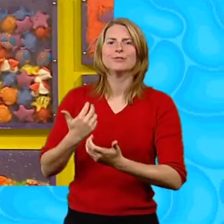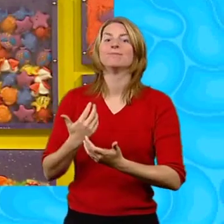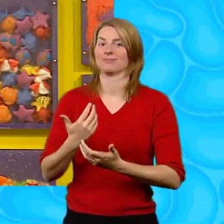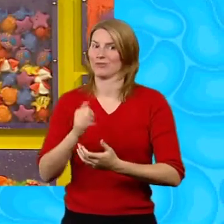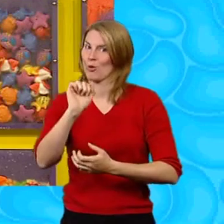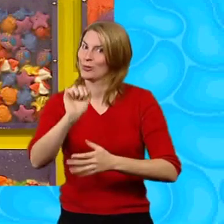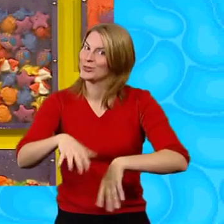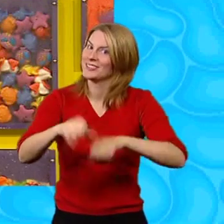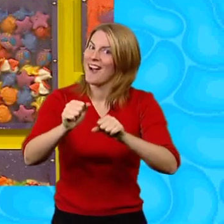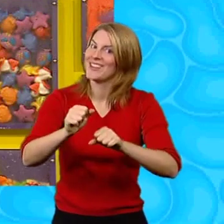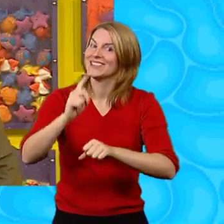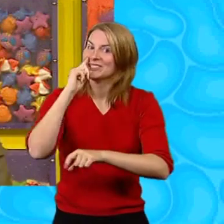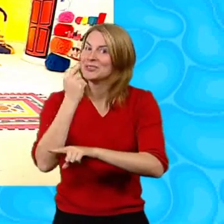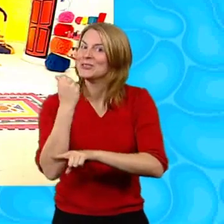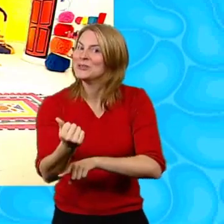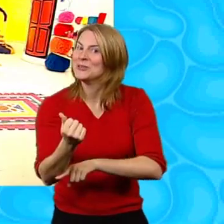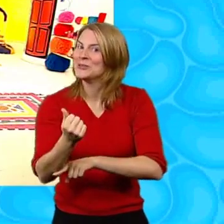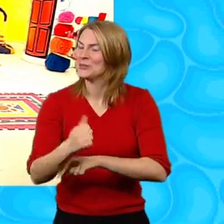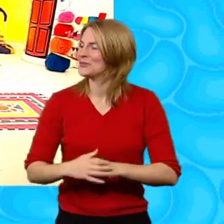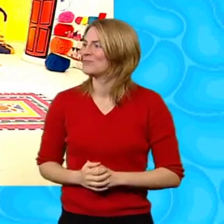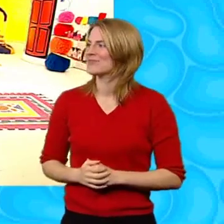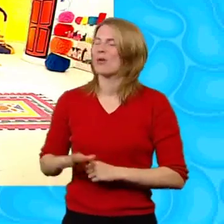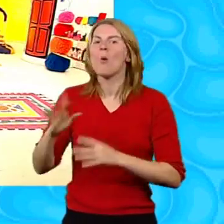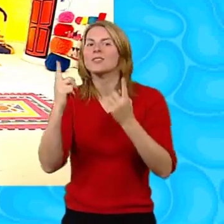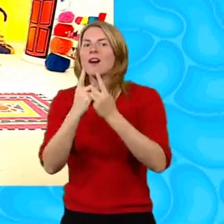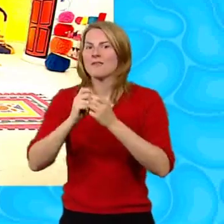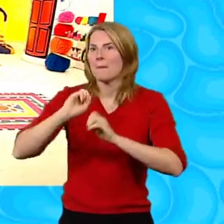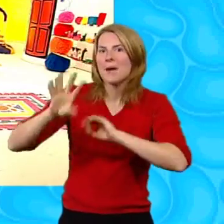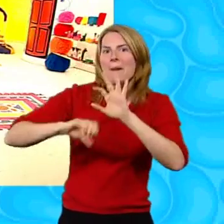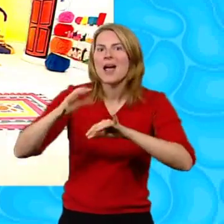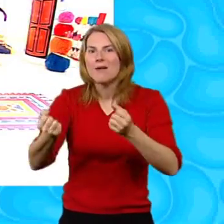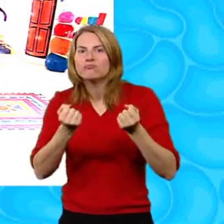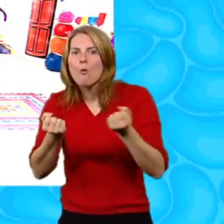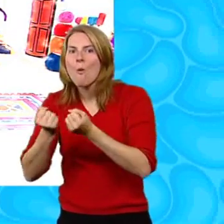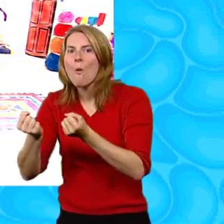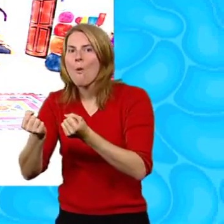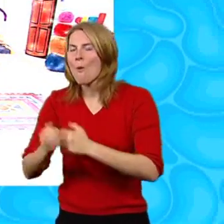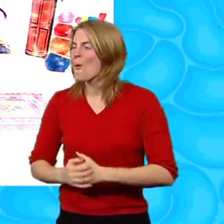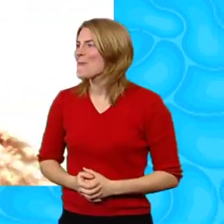just beginning See you soon It's time to put all this stuff Back in its box